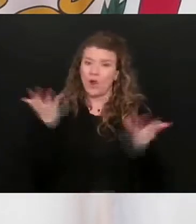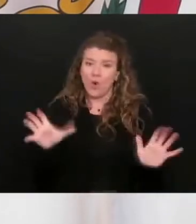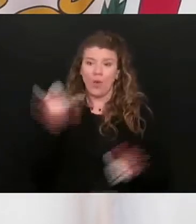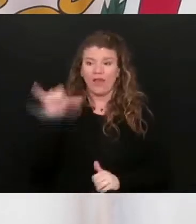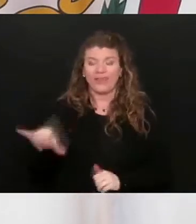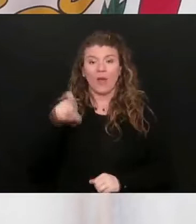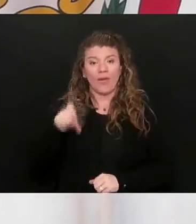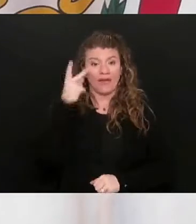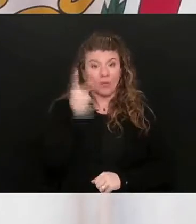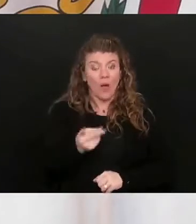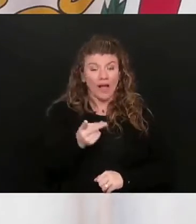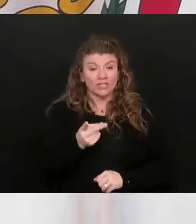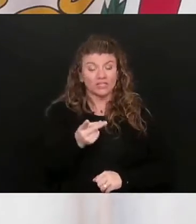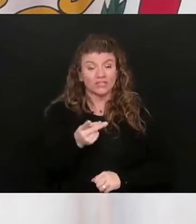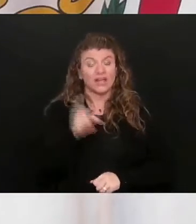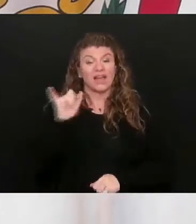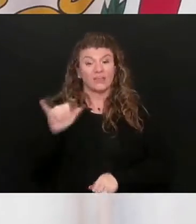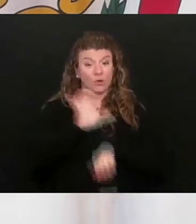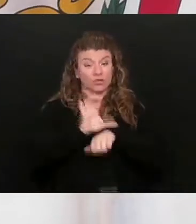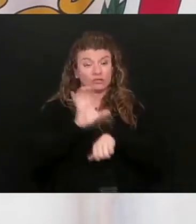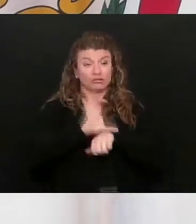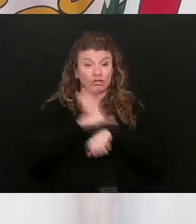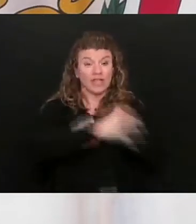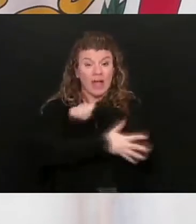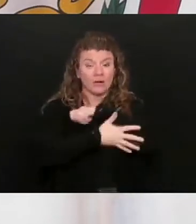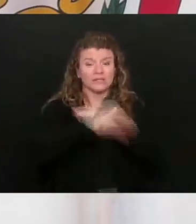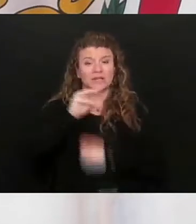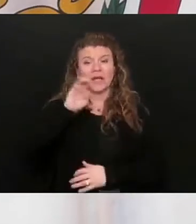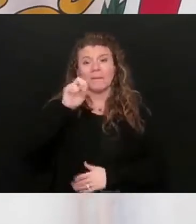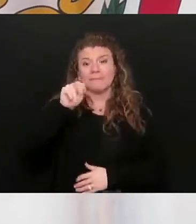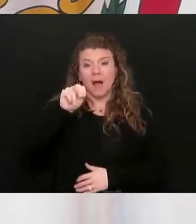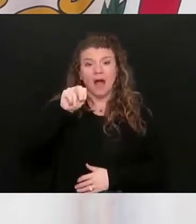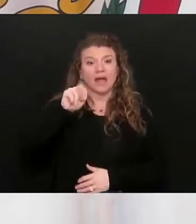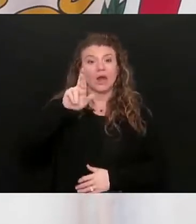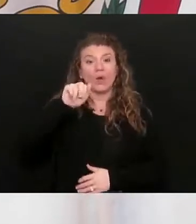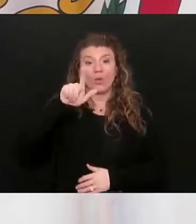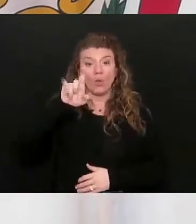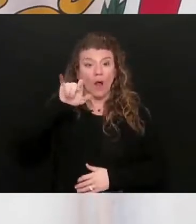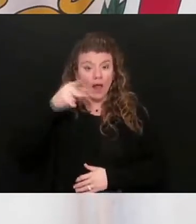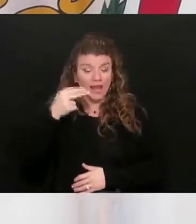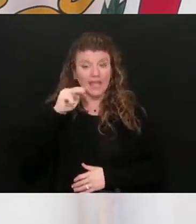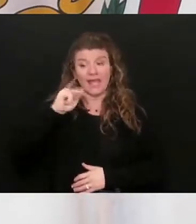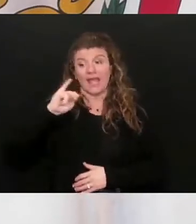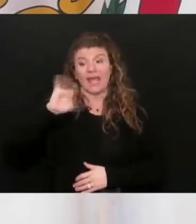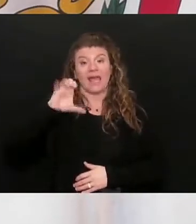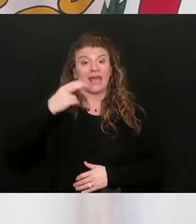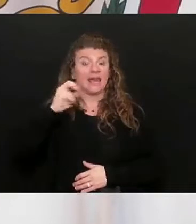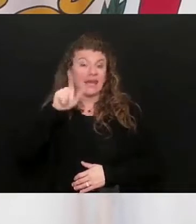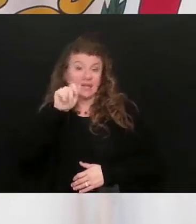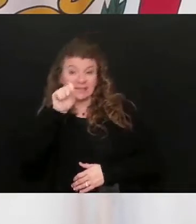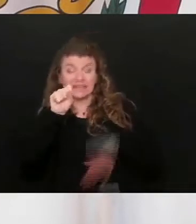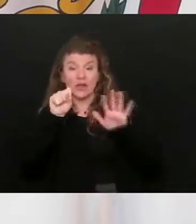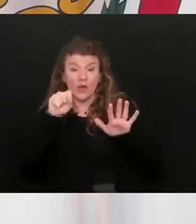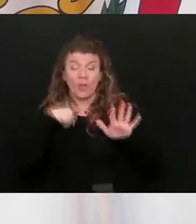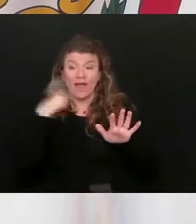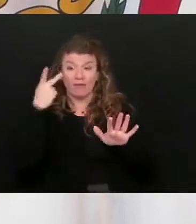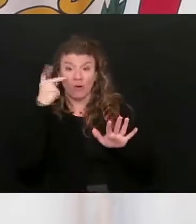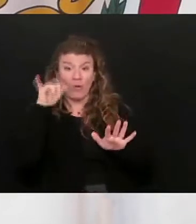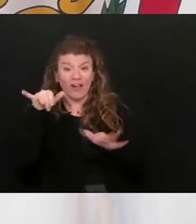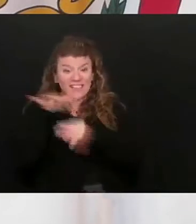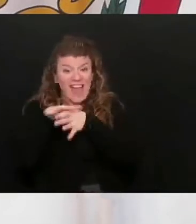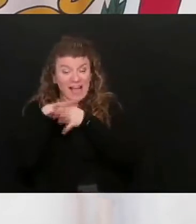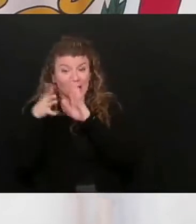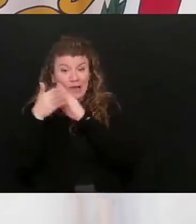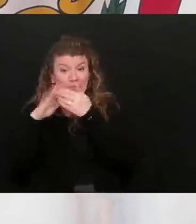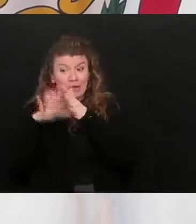there. Those counties are Mongahelia, Raleigh, and Nicholas County. And we've got to really watch in that community. That community has done